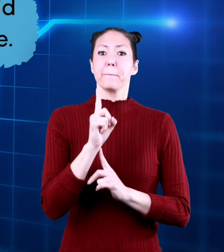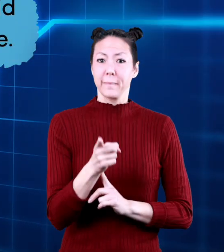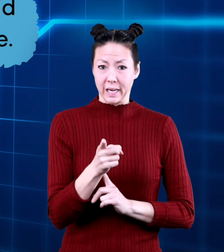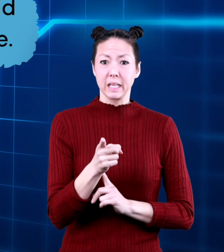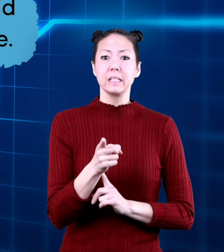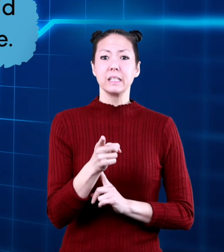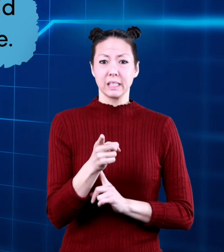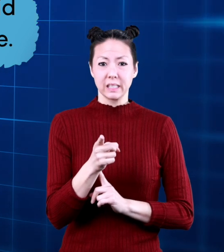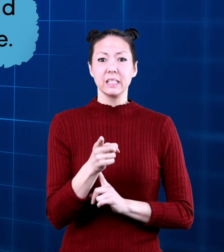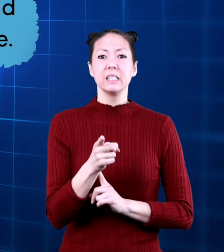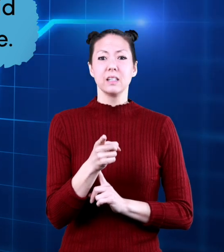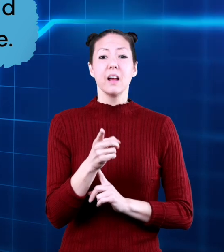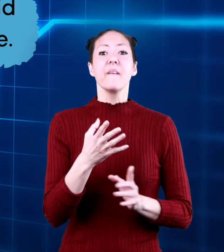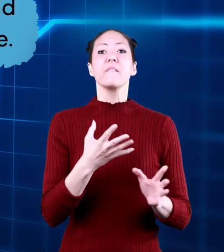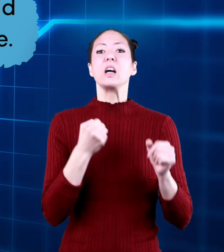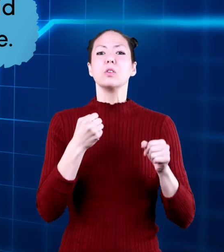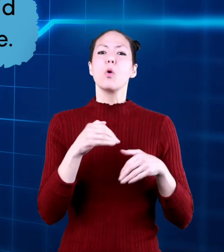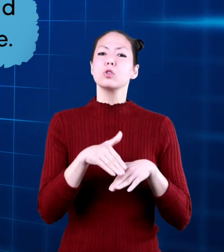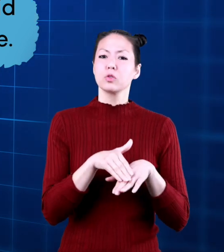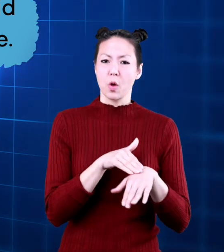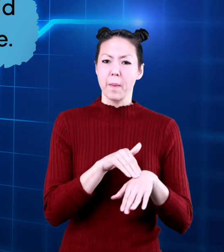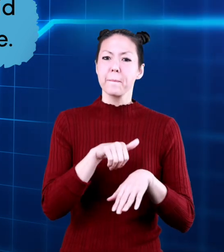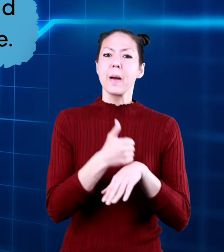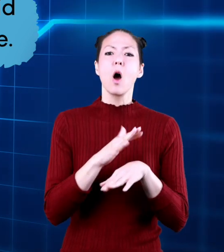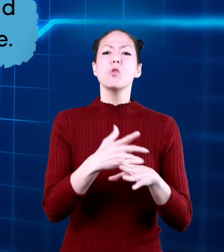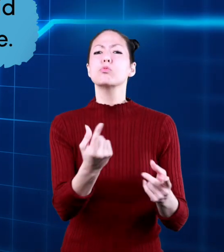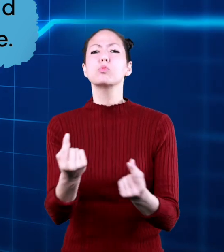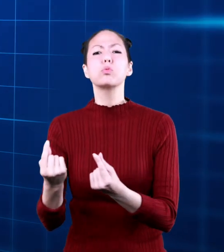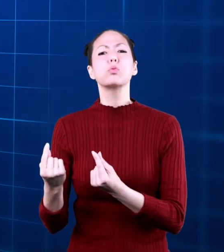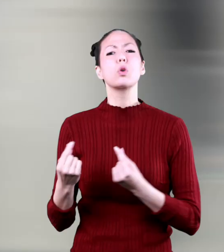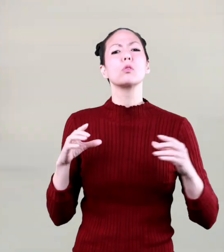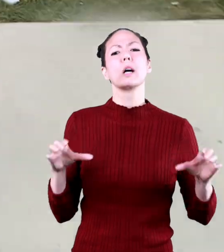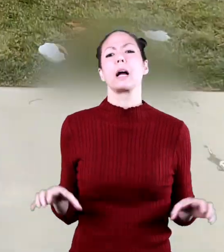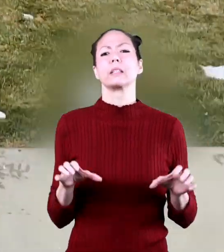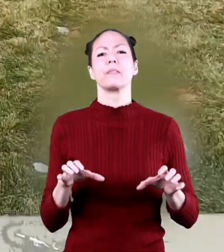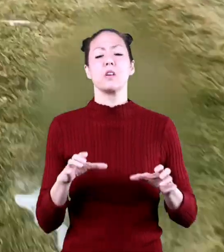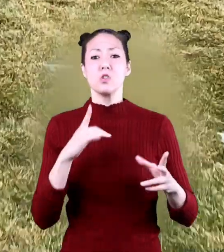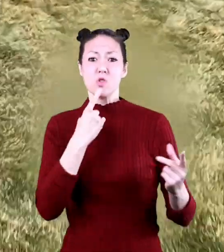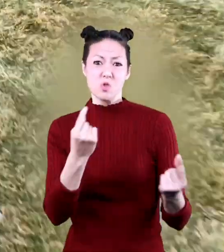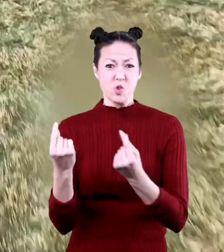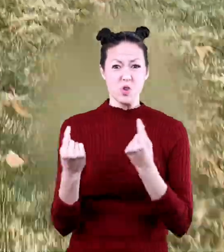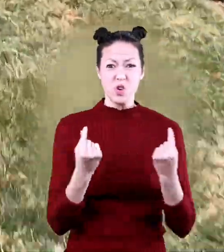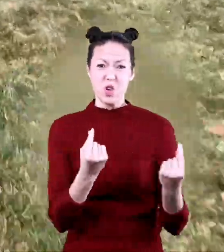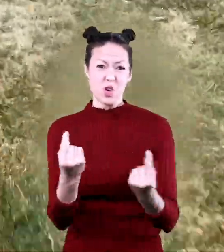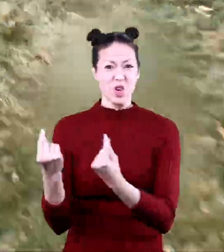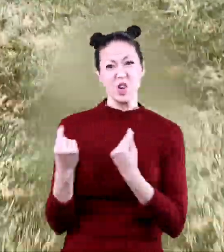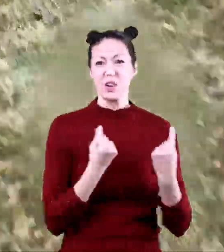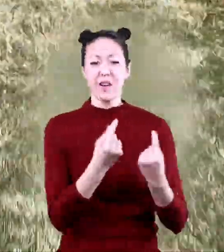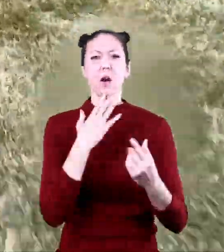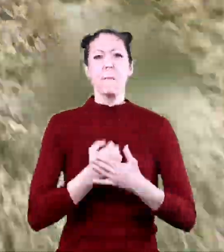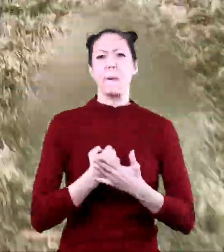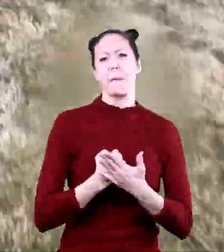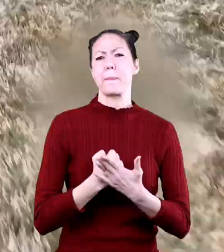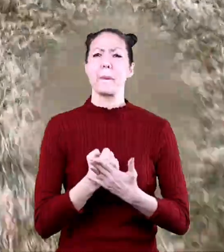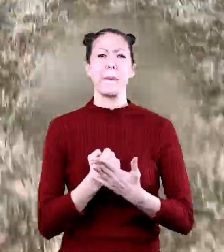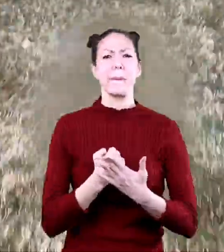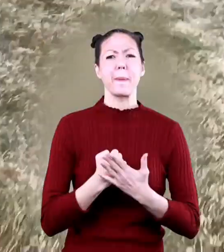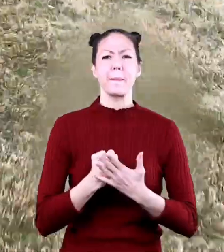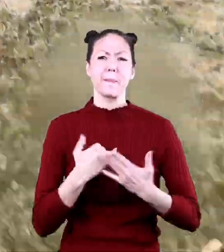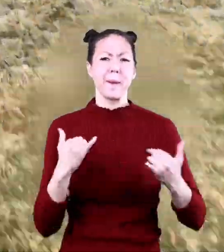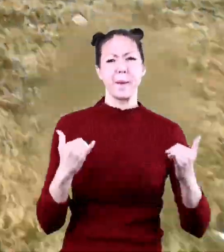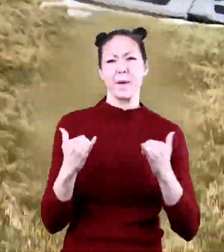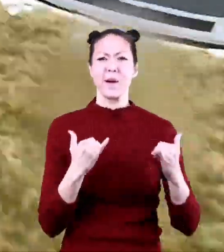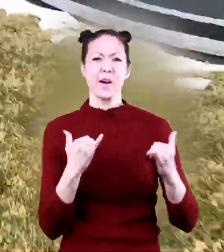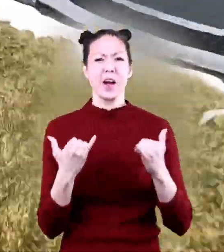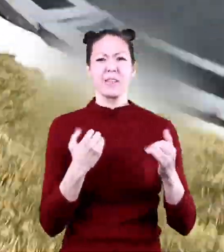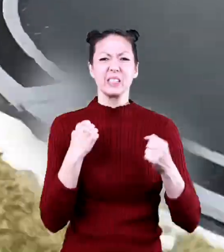and will be faster or slower based on what you're doing when you are moving your body your heart beats faster because